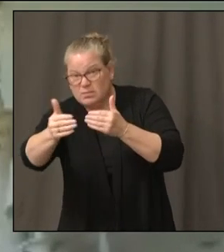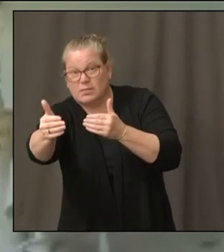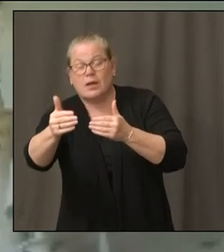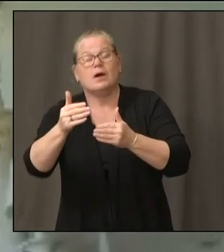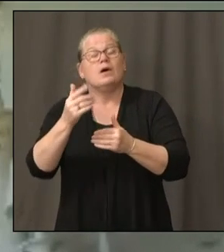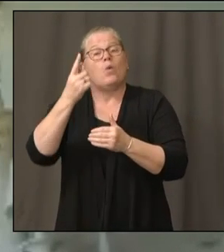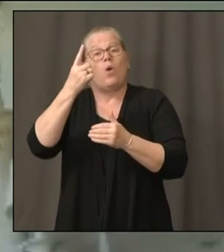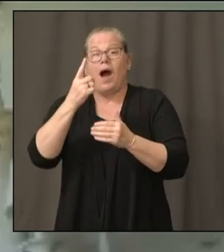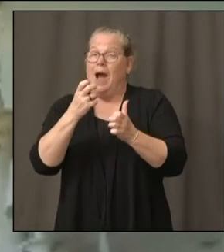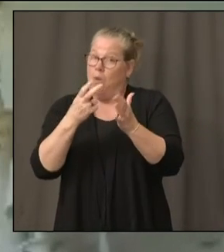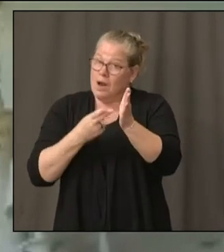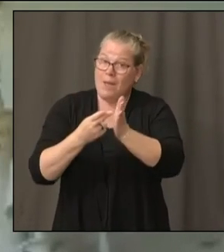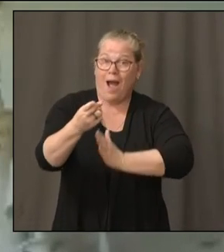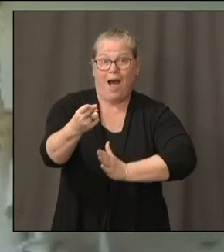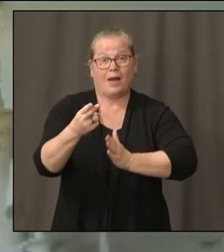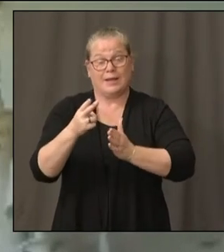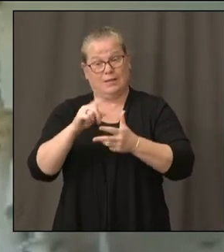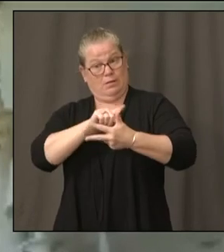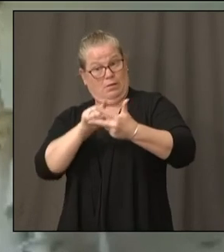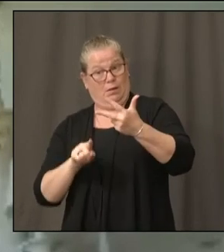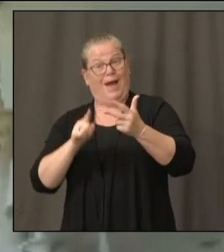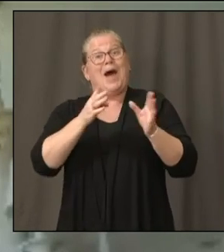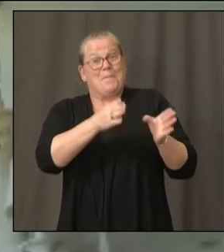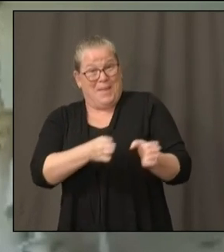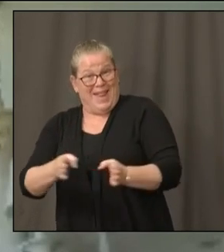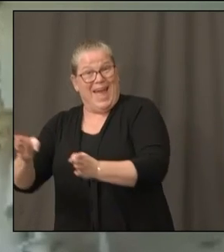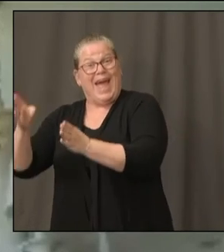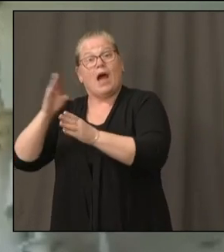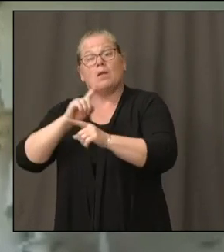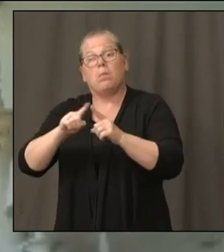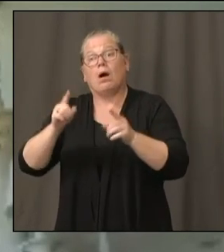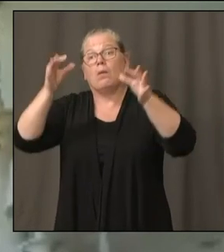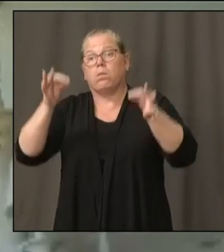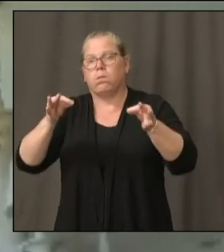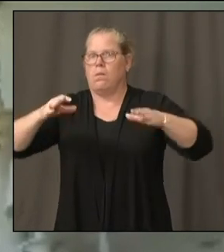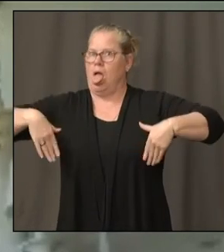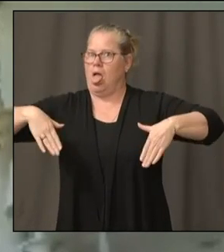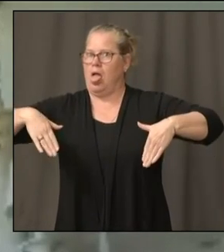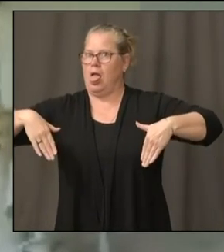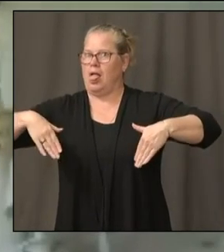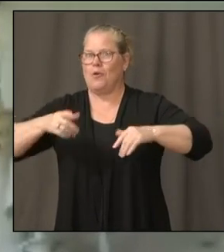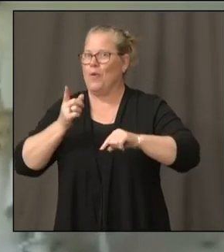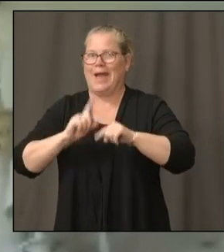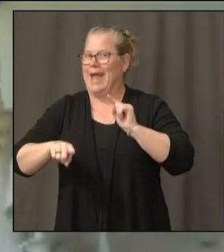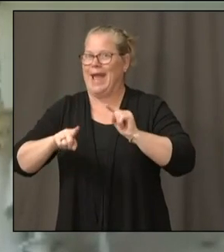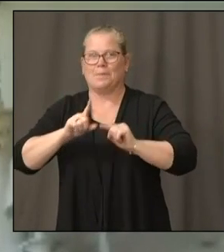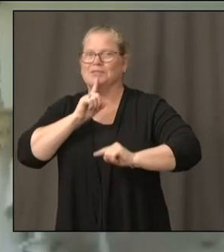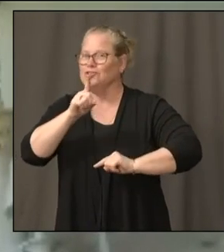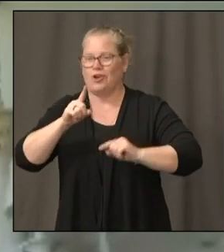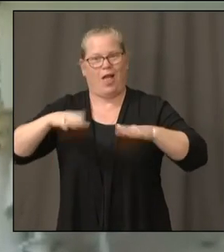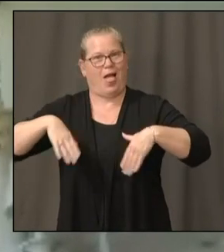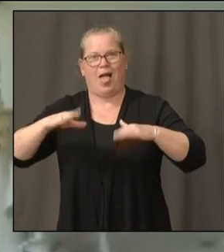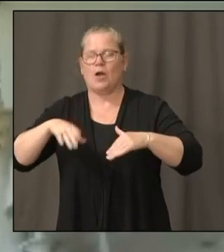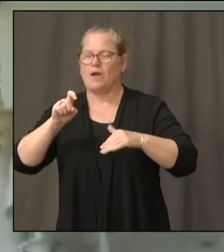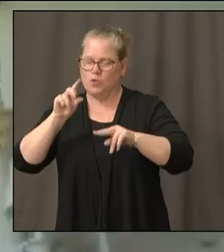here, right? I mean, we can't be 100% sure of any model, and that's why we have to make every model